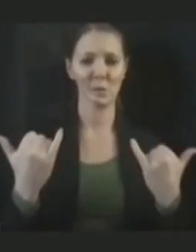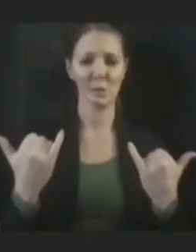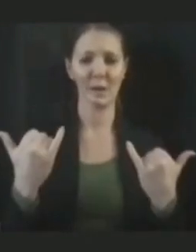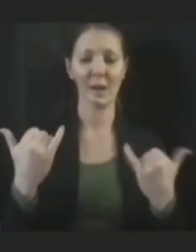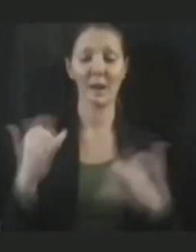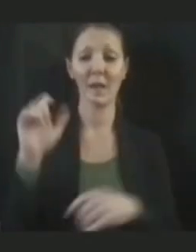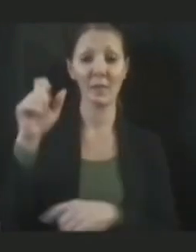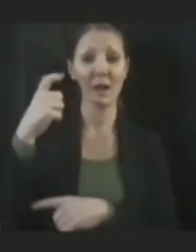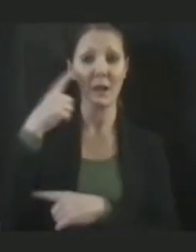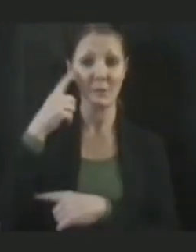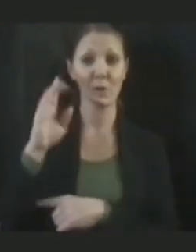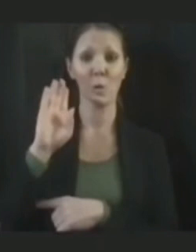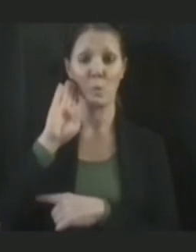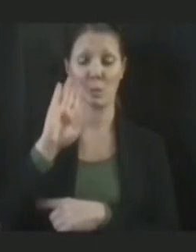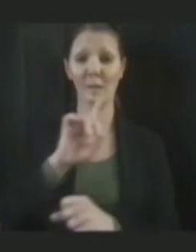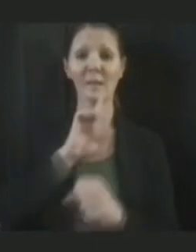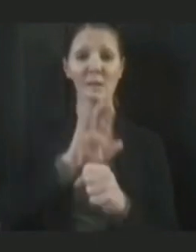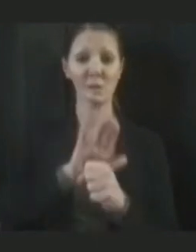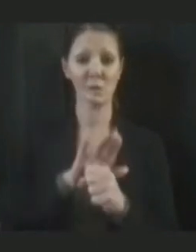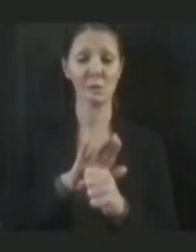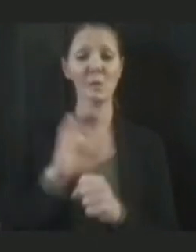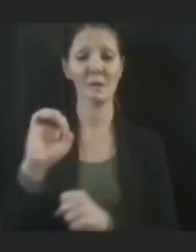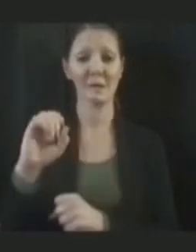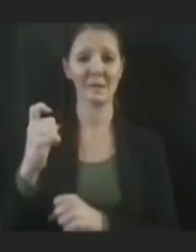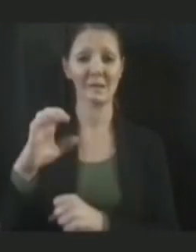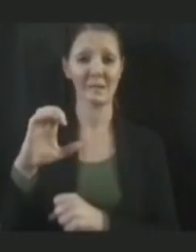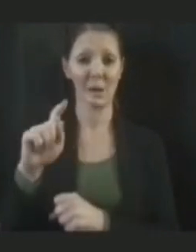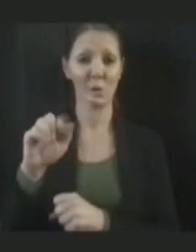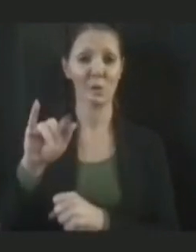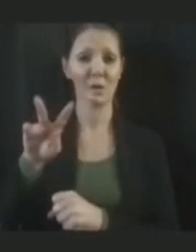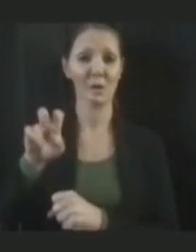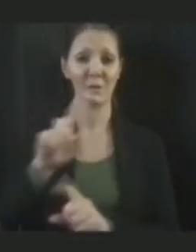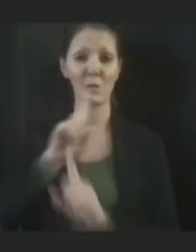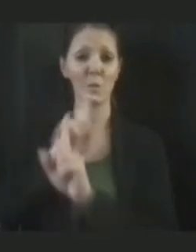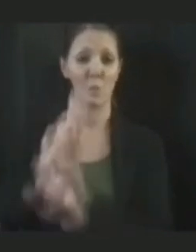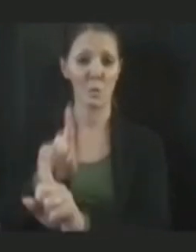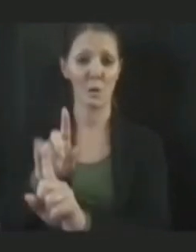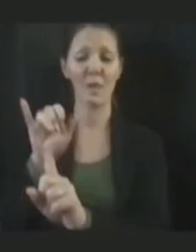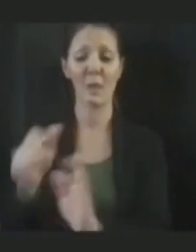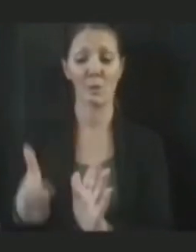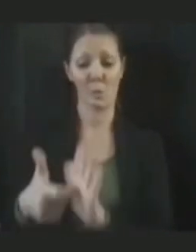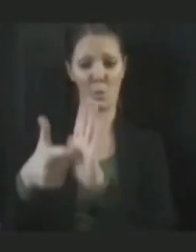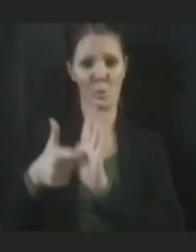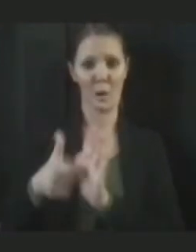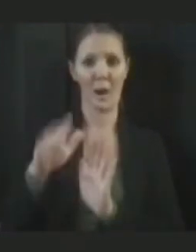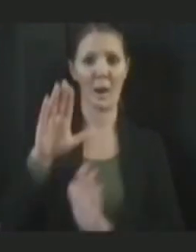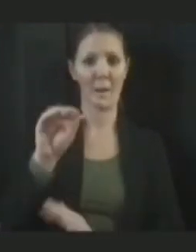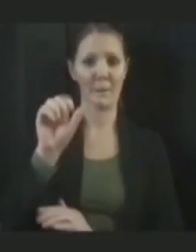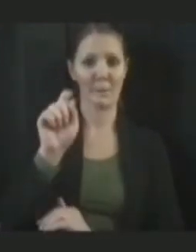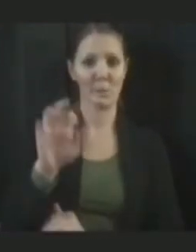The governor will be issuing an executive order that will require a booster for staff and